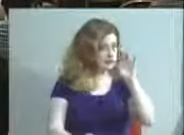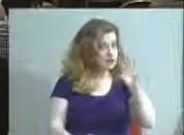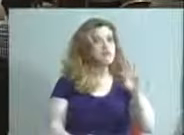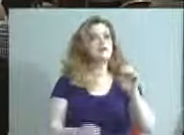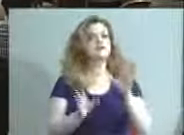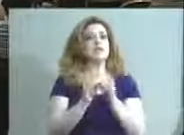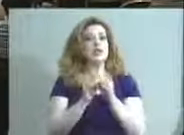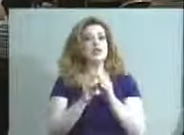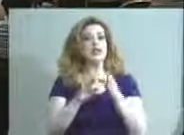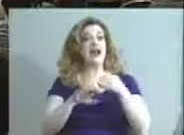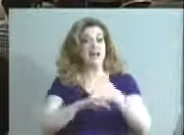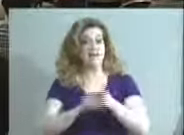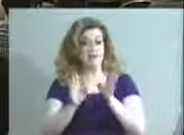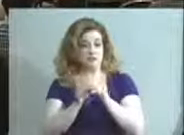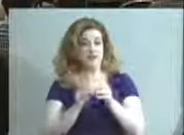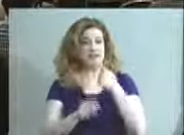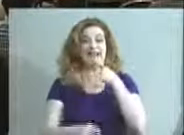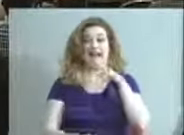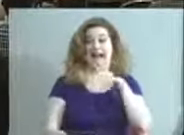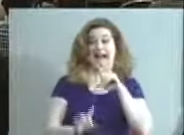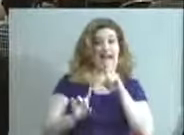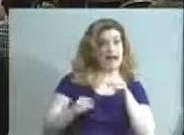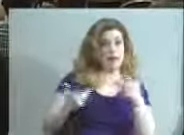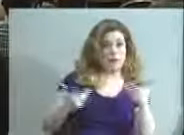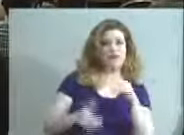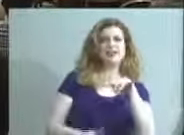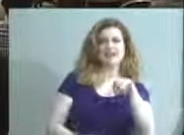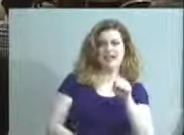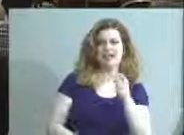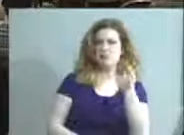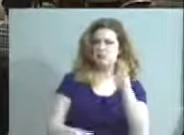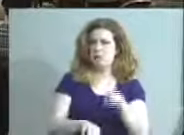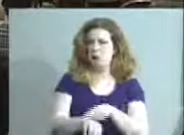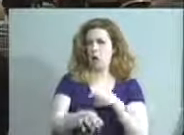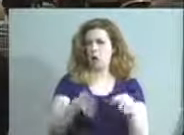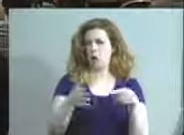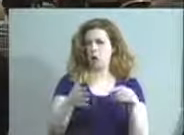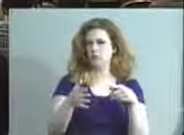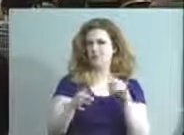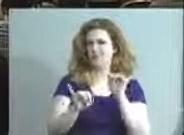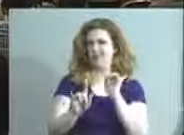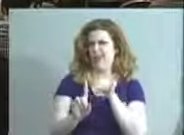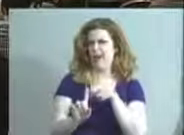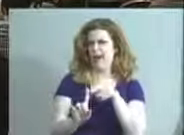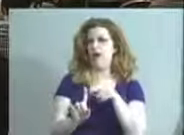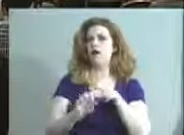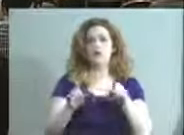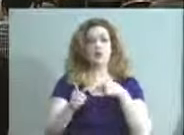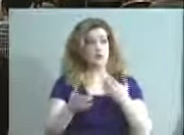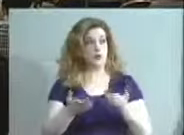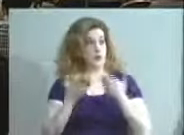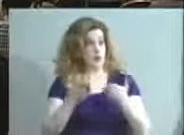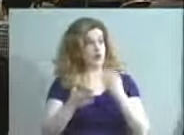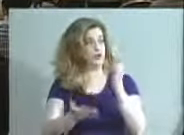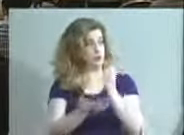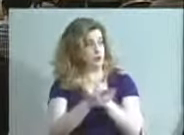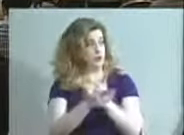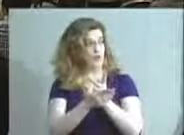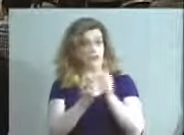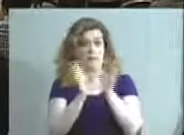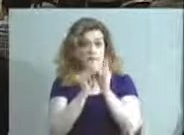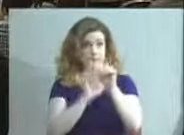of the meeting. So we will be a little bit longer due to that. But is there a motion to approve the meeting agenda?